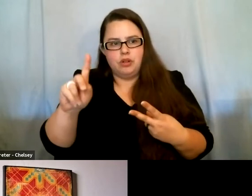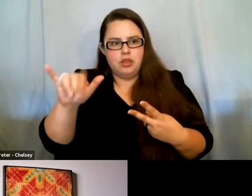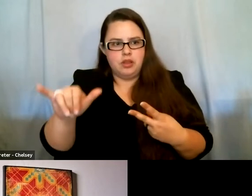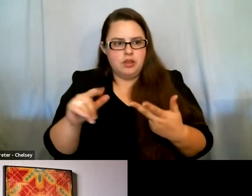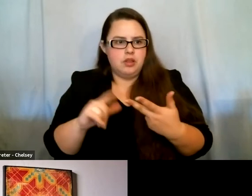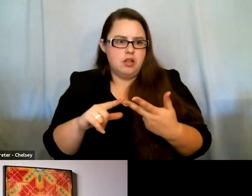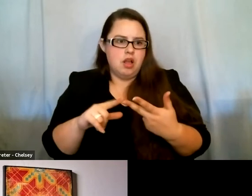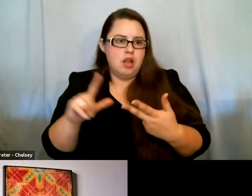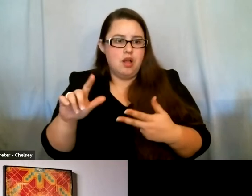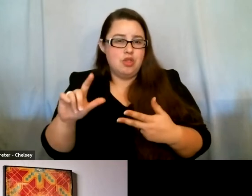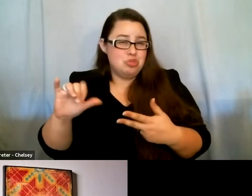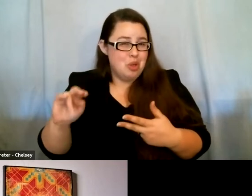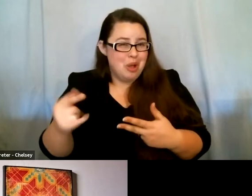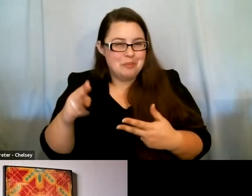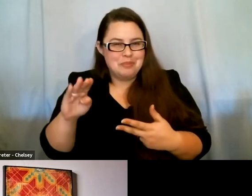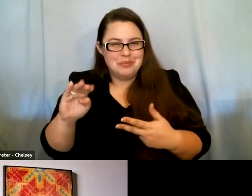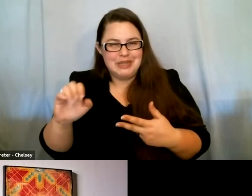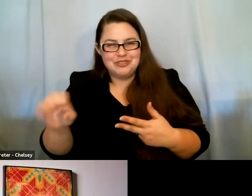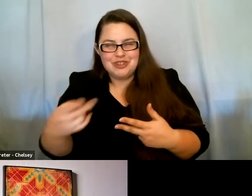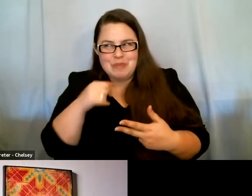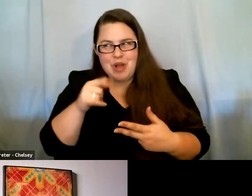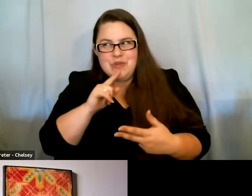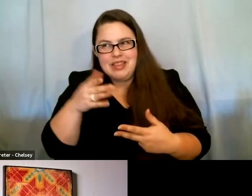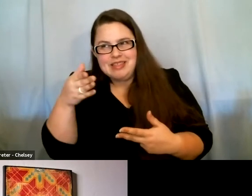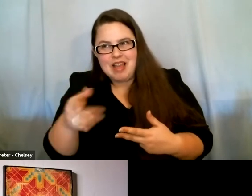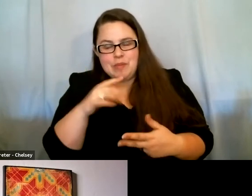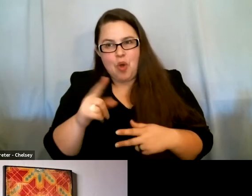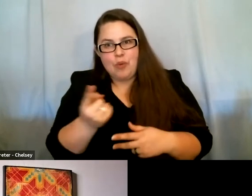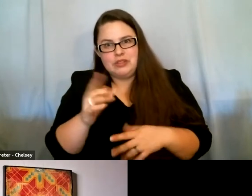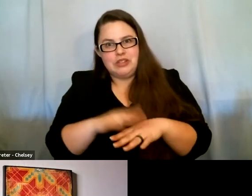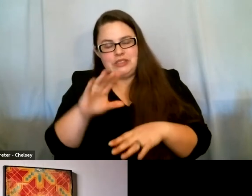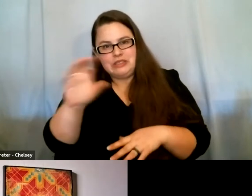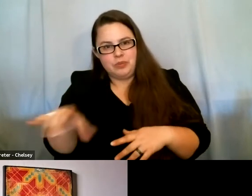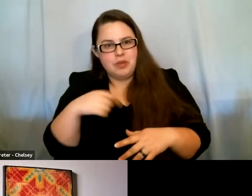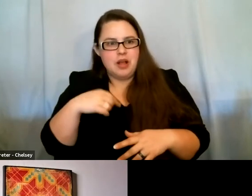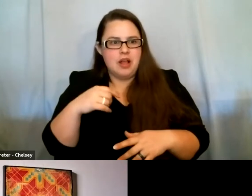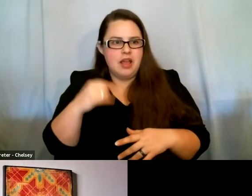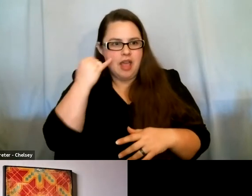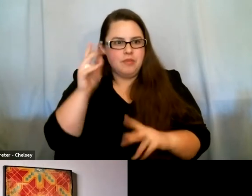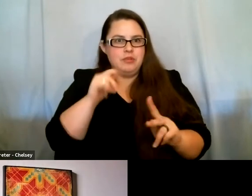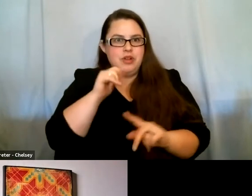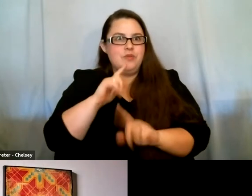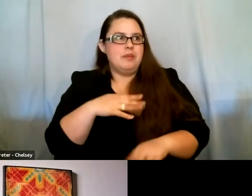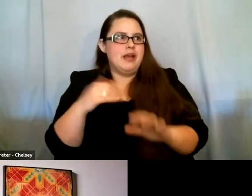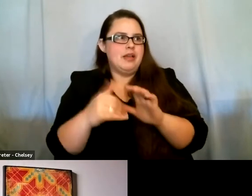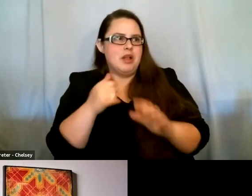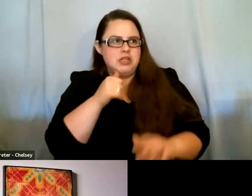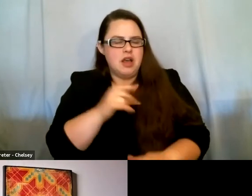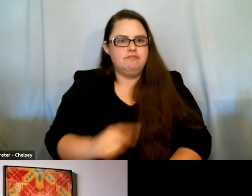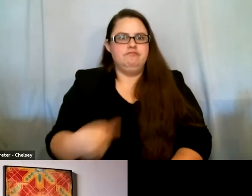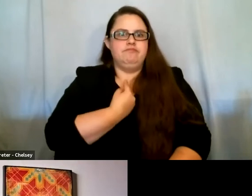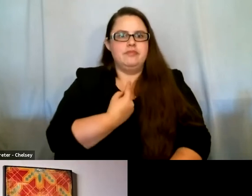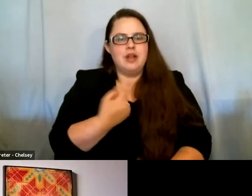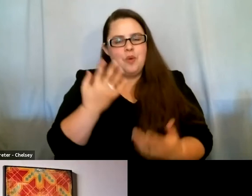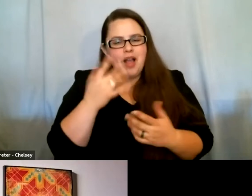Long Beach because I'm not really there. I'm always on Zoom. And so I don't get personal when people don't respond to my emails because I know right now things are taking a little